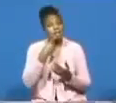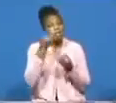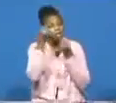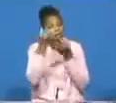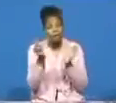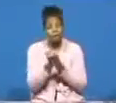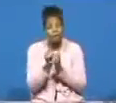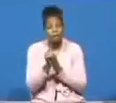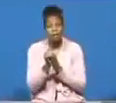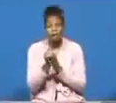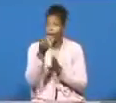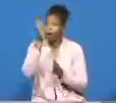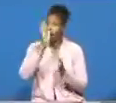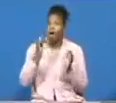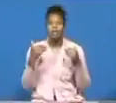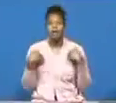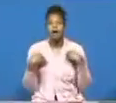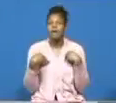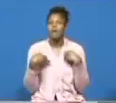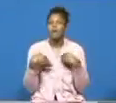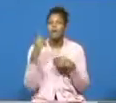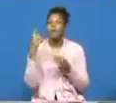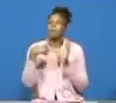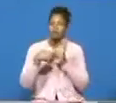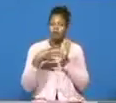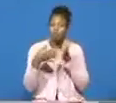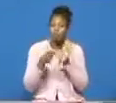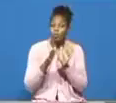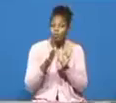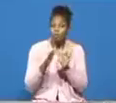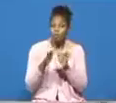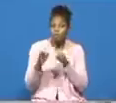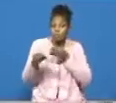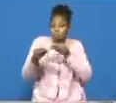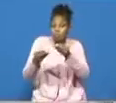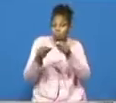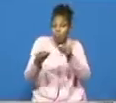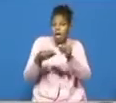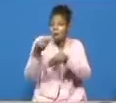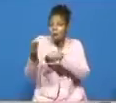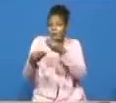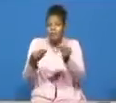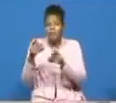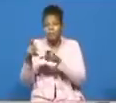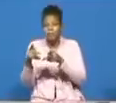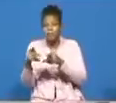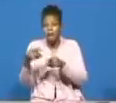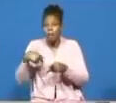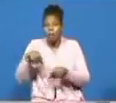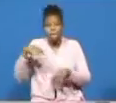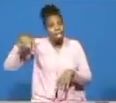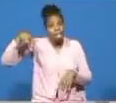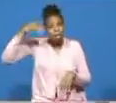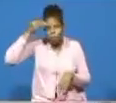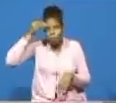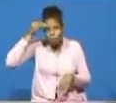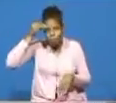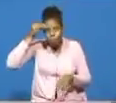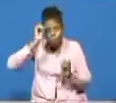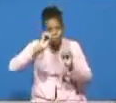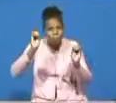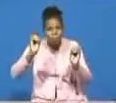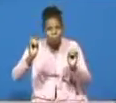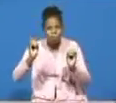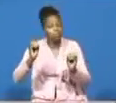ways to provide for his people of which we know not one you better know that the fact that you have